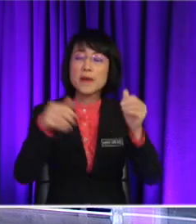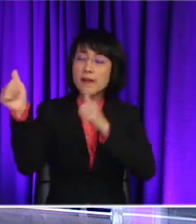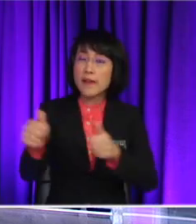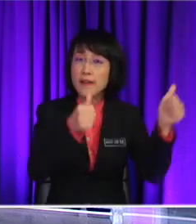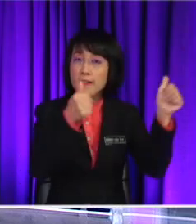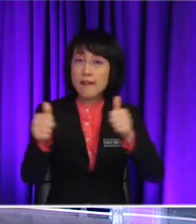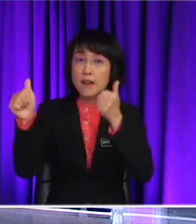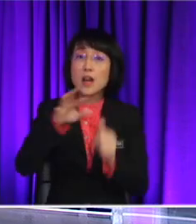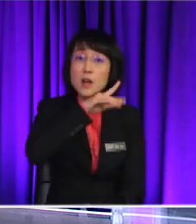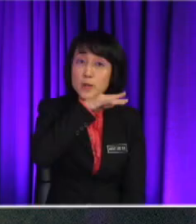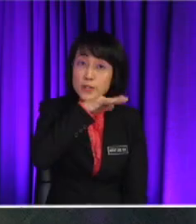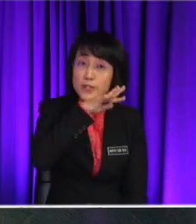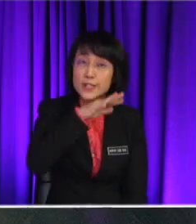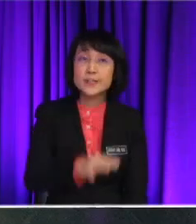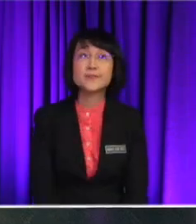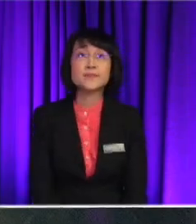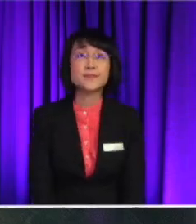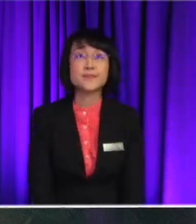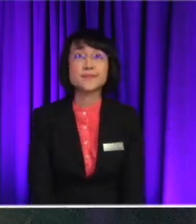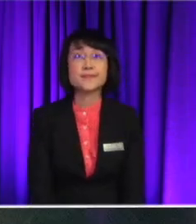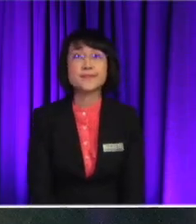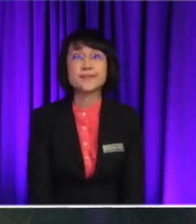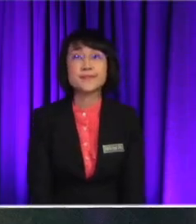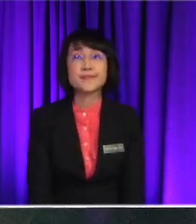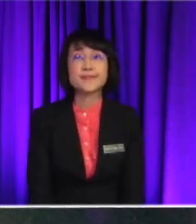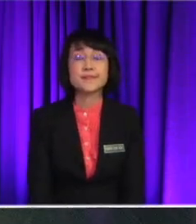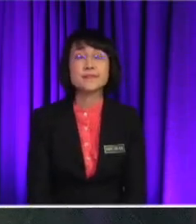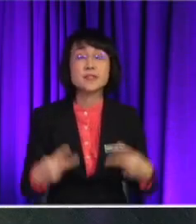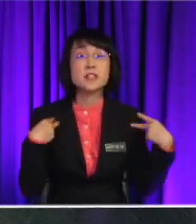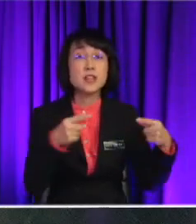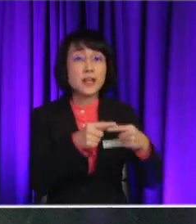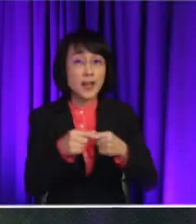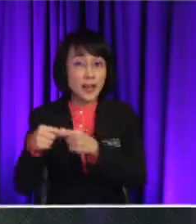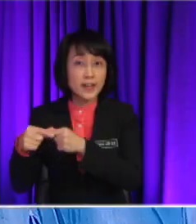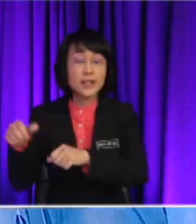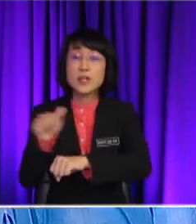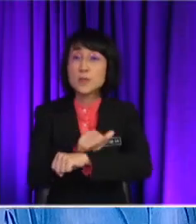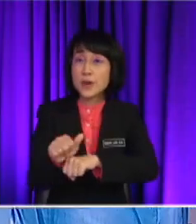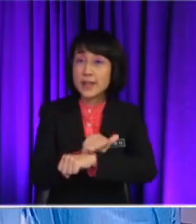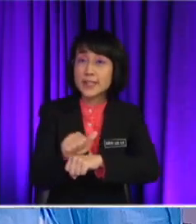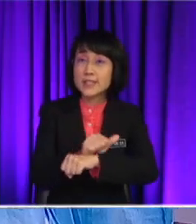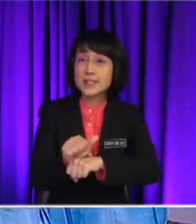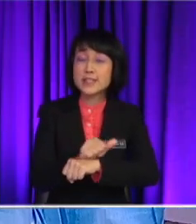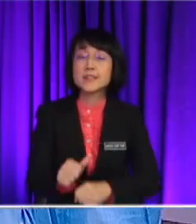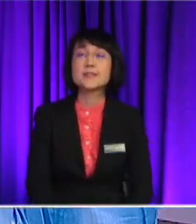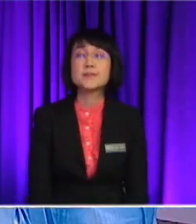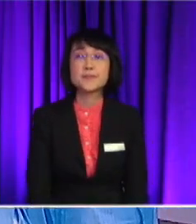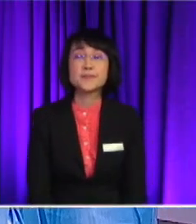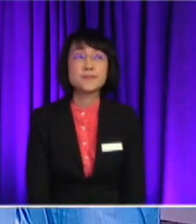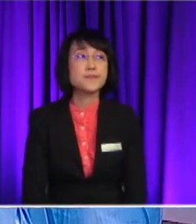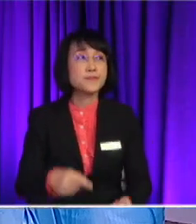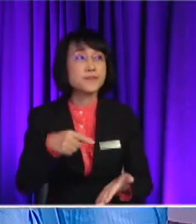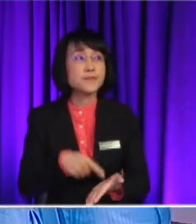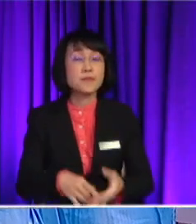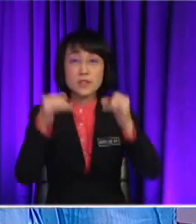right? All right, so shall we continue? Yeah, sure Okay, so just now we have a guided practice Now, let's look at this, okay? This will be an